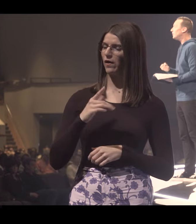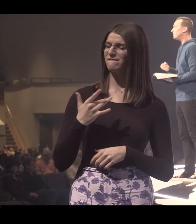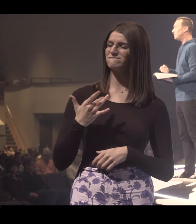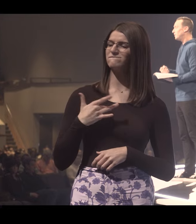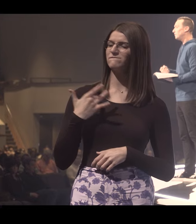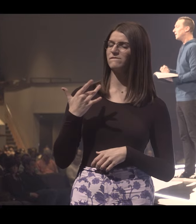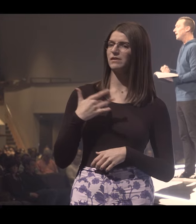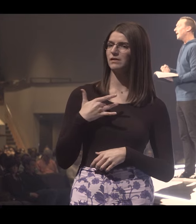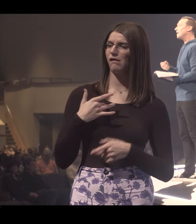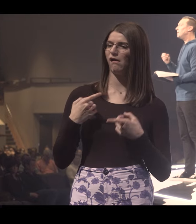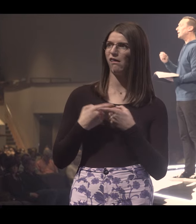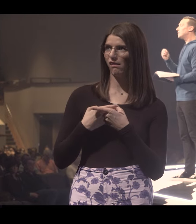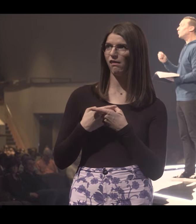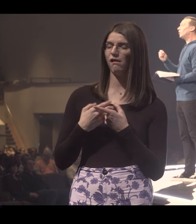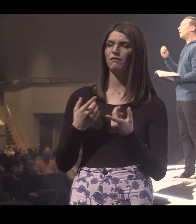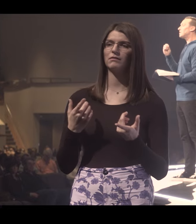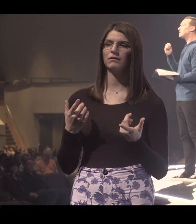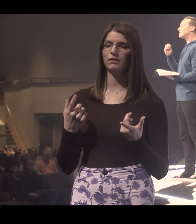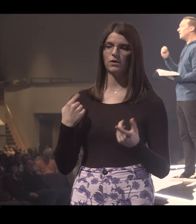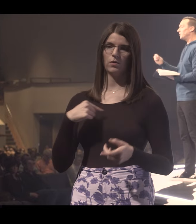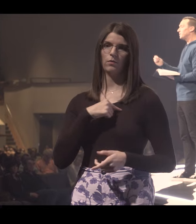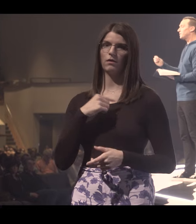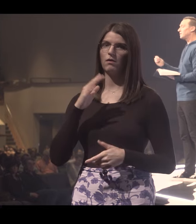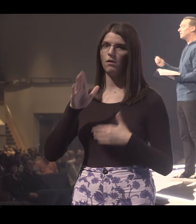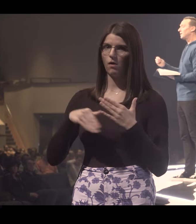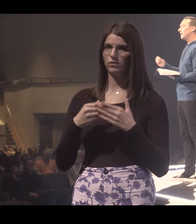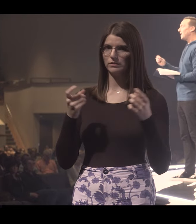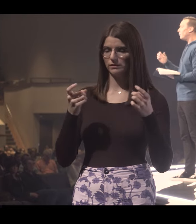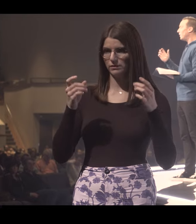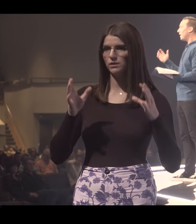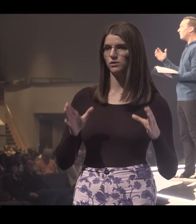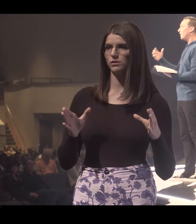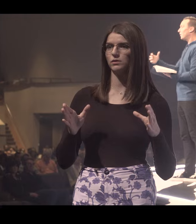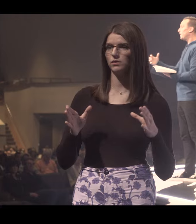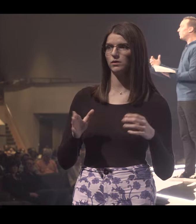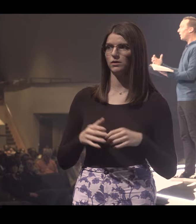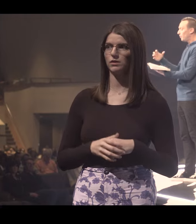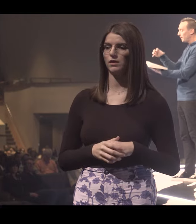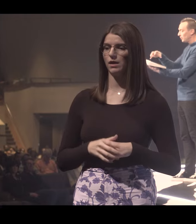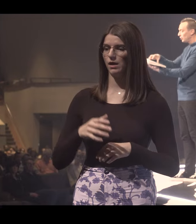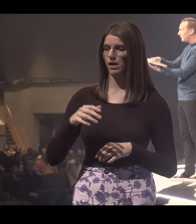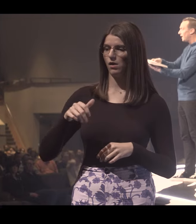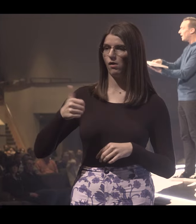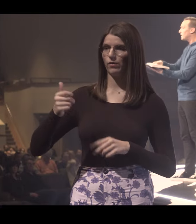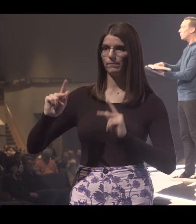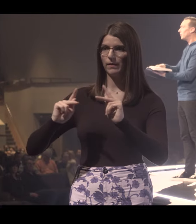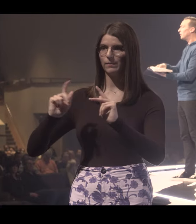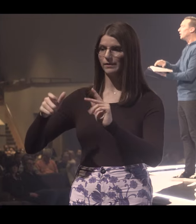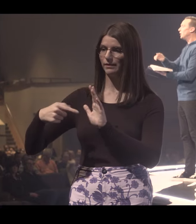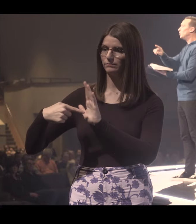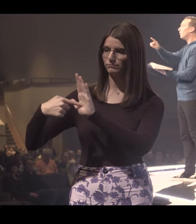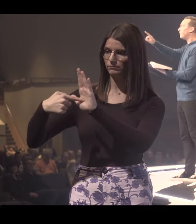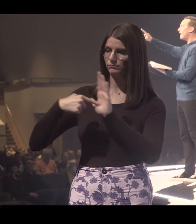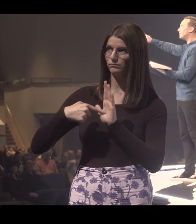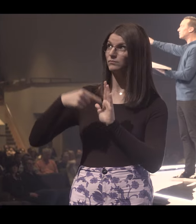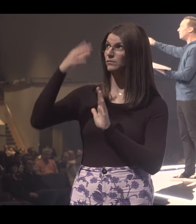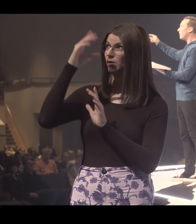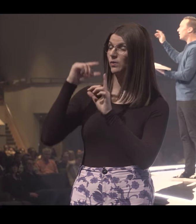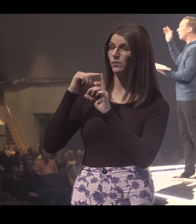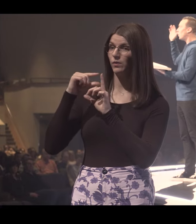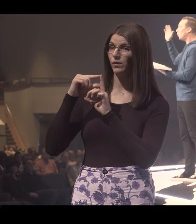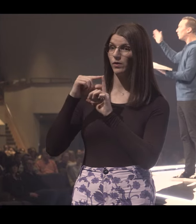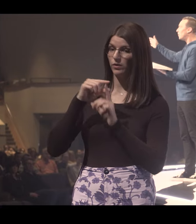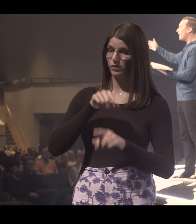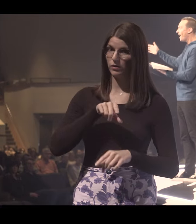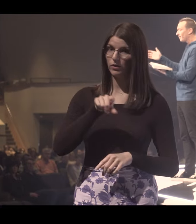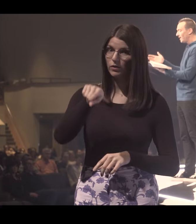feelings tell you to do. And because we're all sinners, if we don't have other people helping illuminate God's word, you